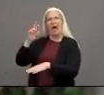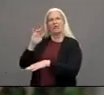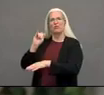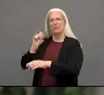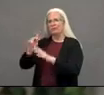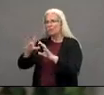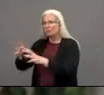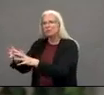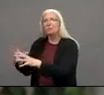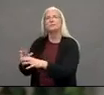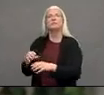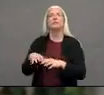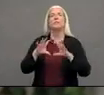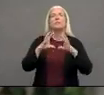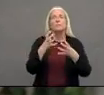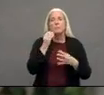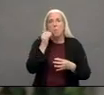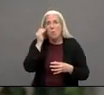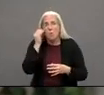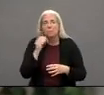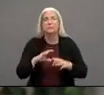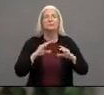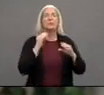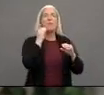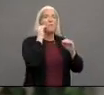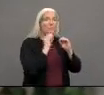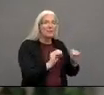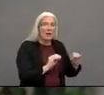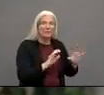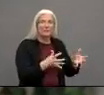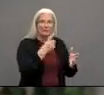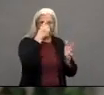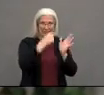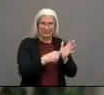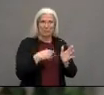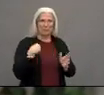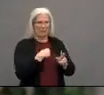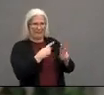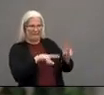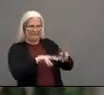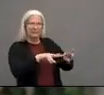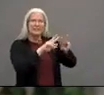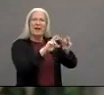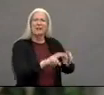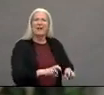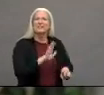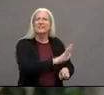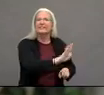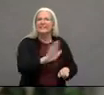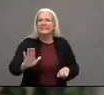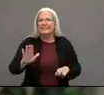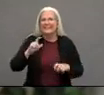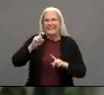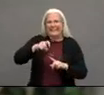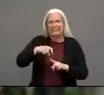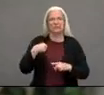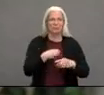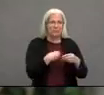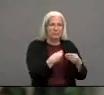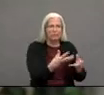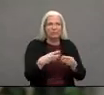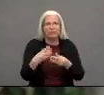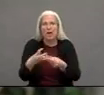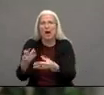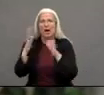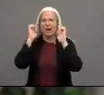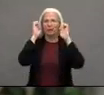you would assess their needs and offer them education or information and then also link them